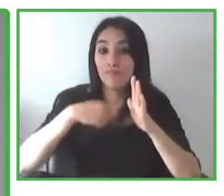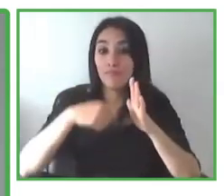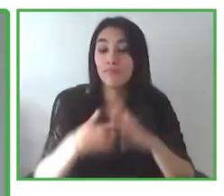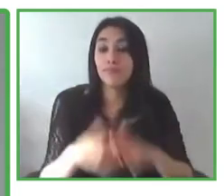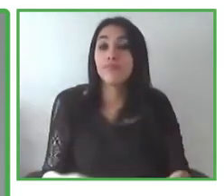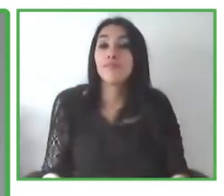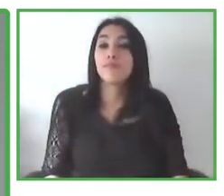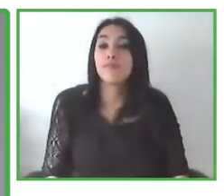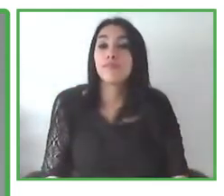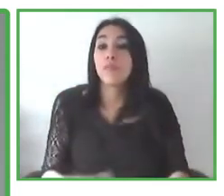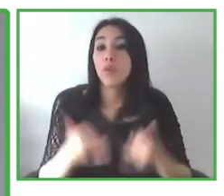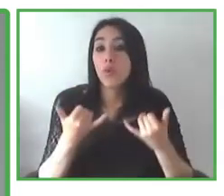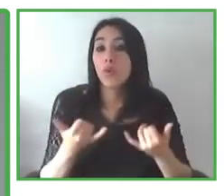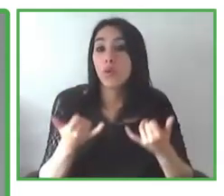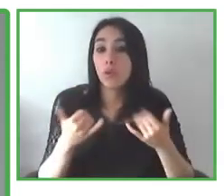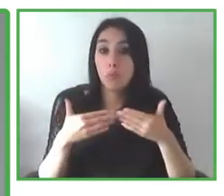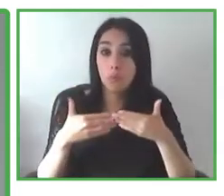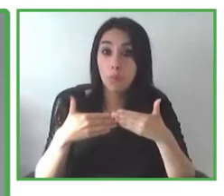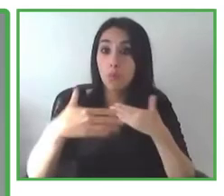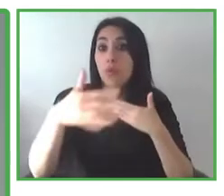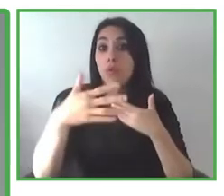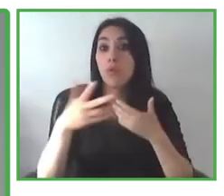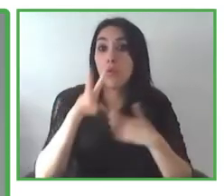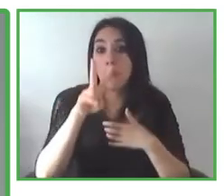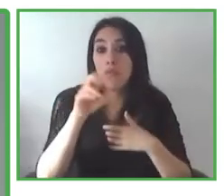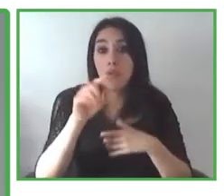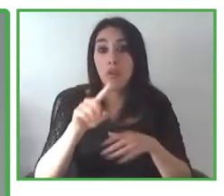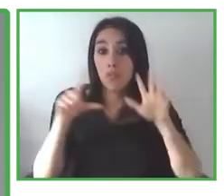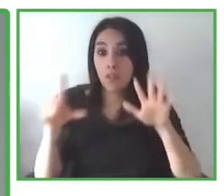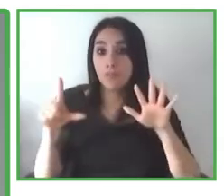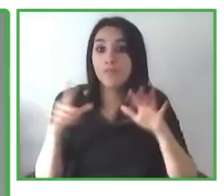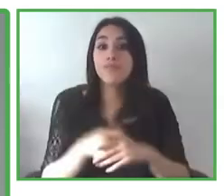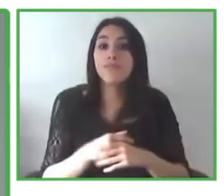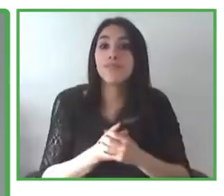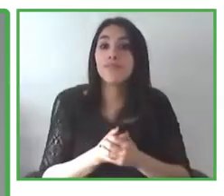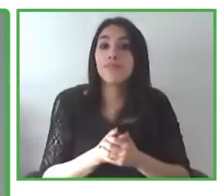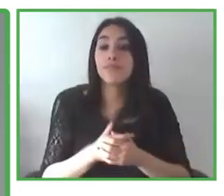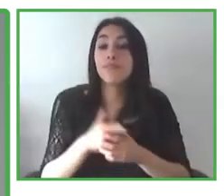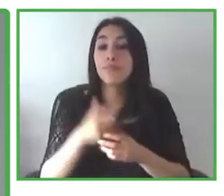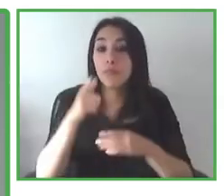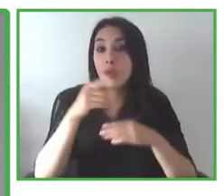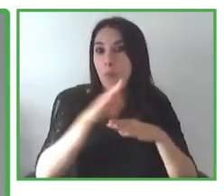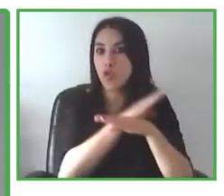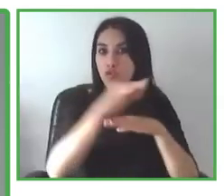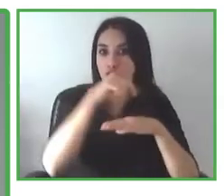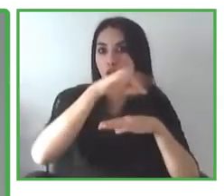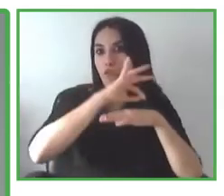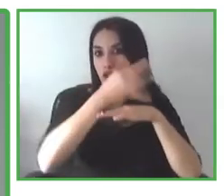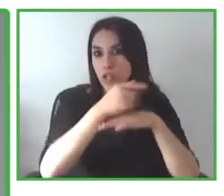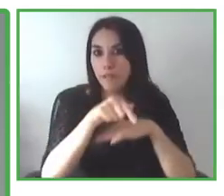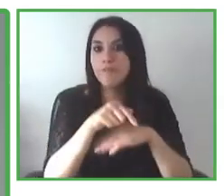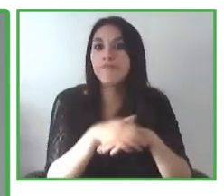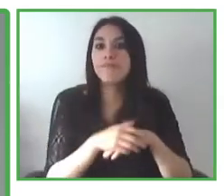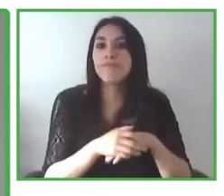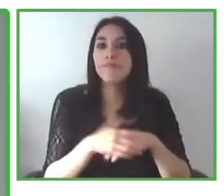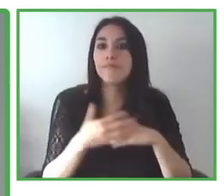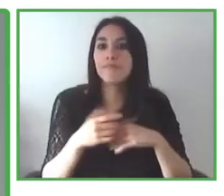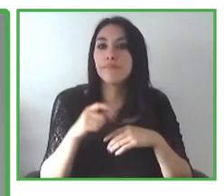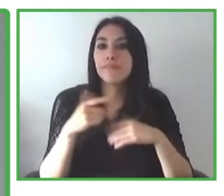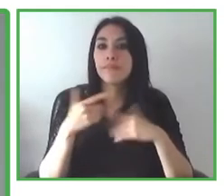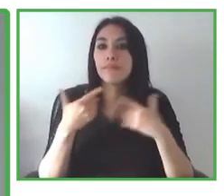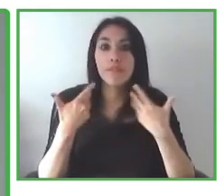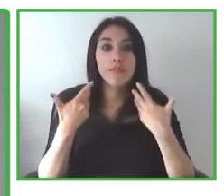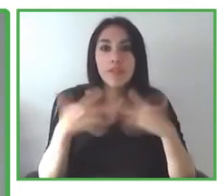Essel and the Essel Foundation have taken the decision to launch Impact Transfer as a model that brings down